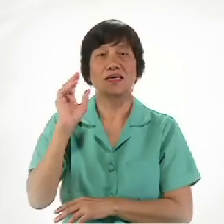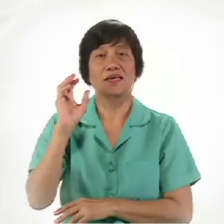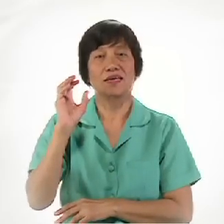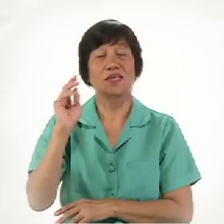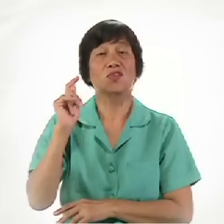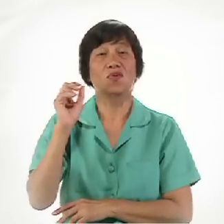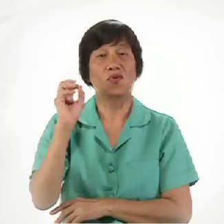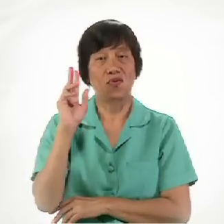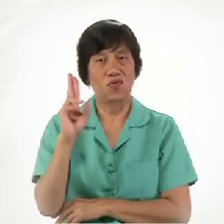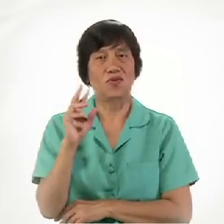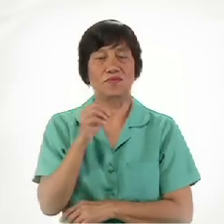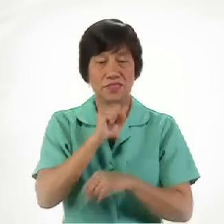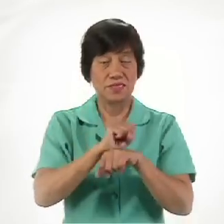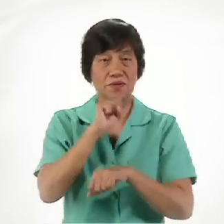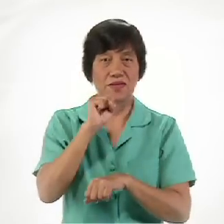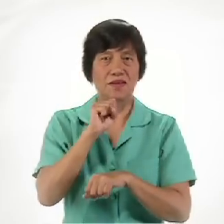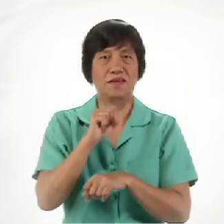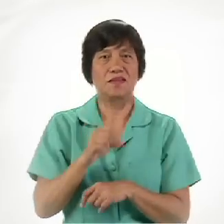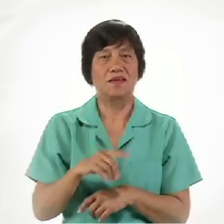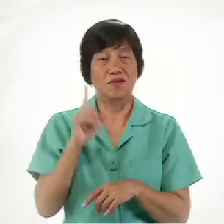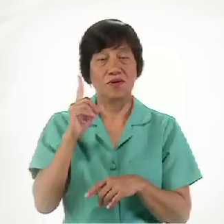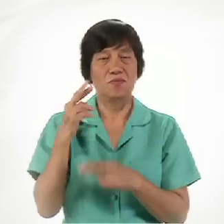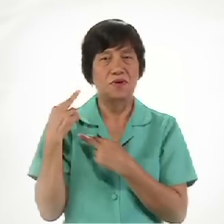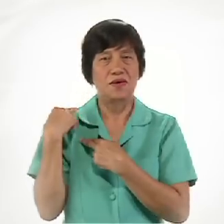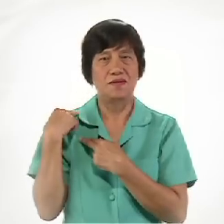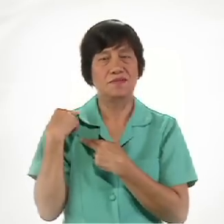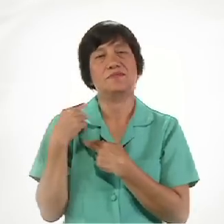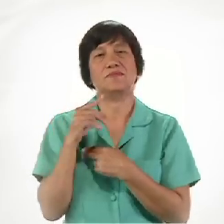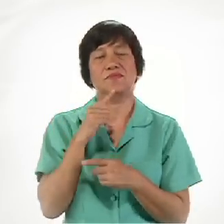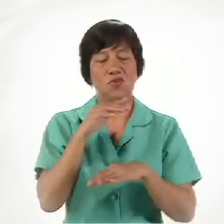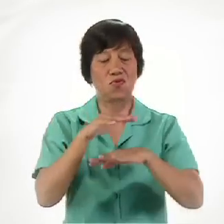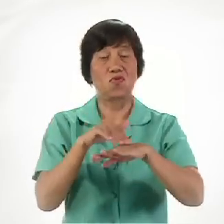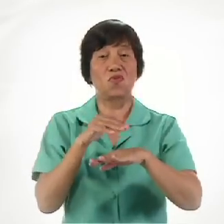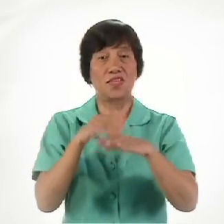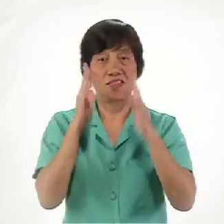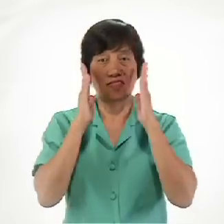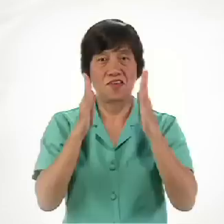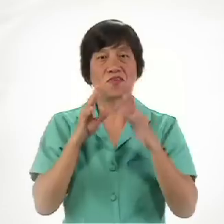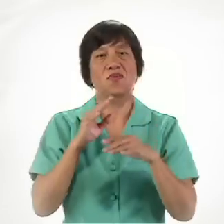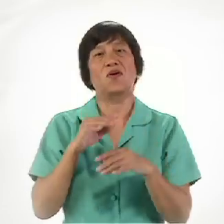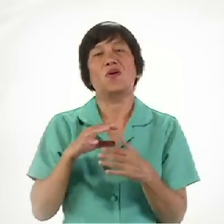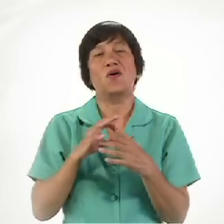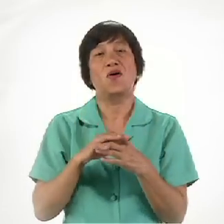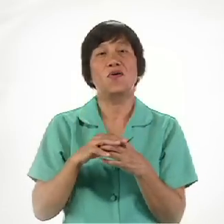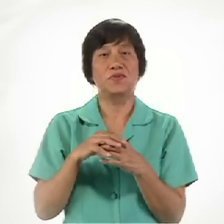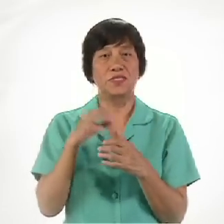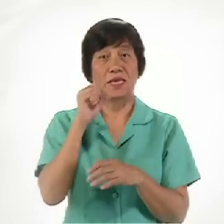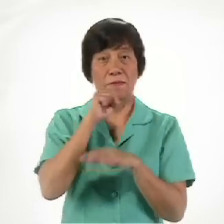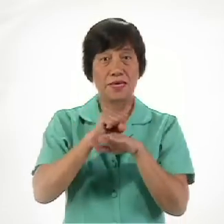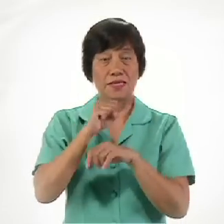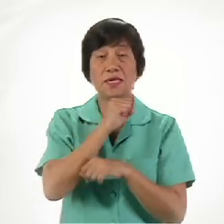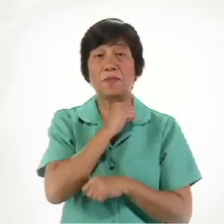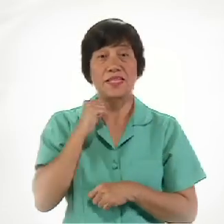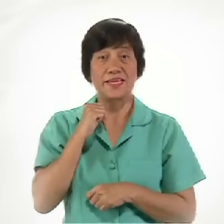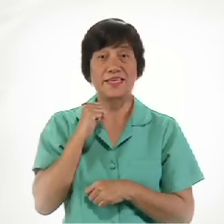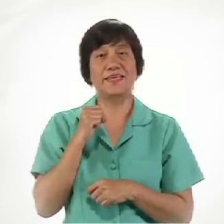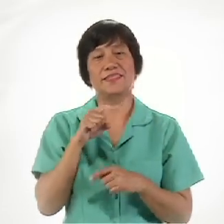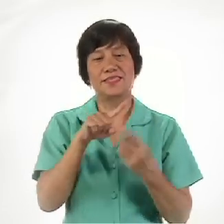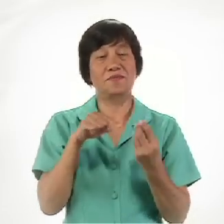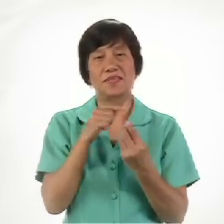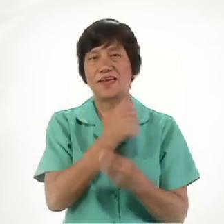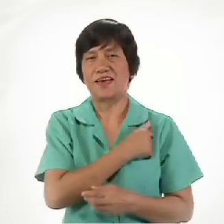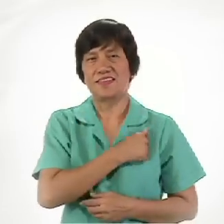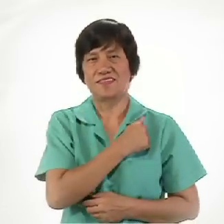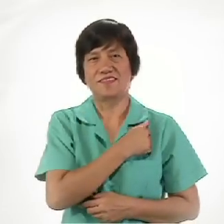to Call the Attention Of seminarians Regarding Their Behavior But before Before approaching I already